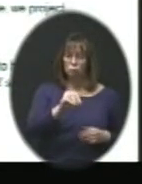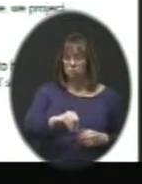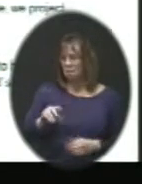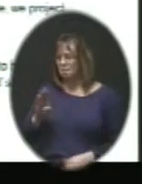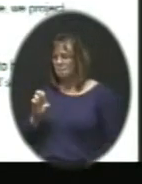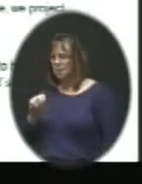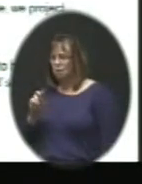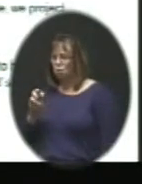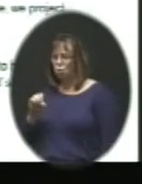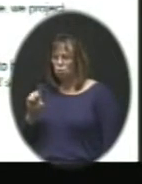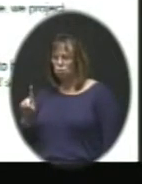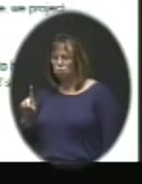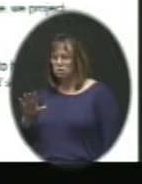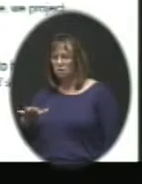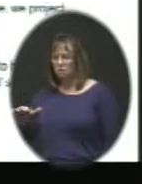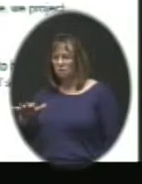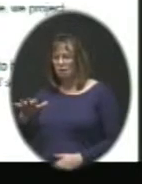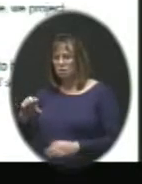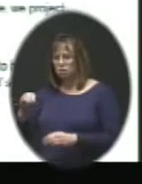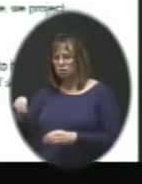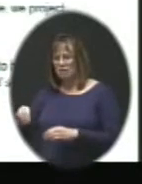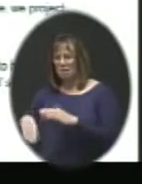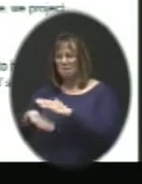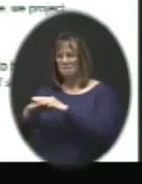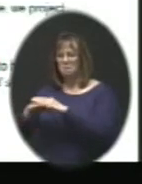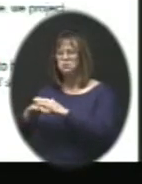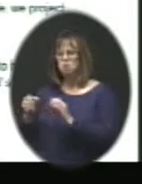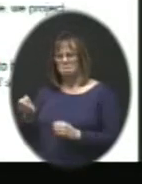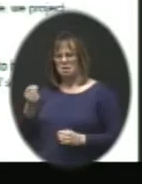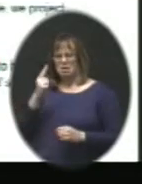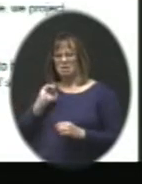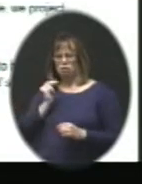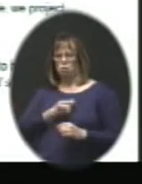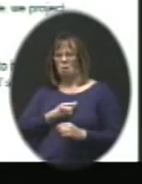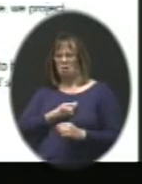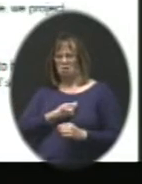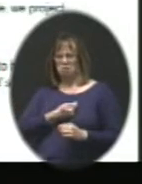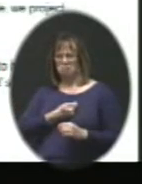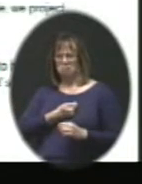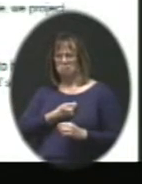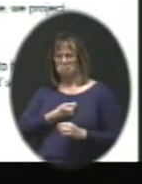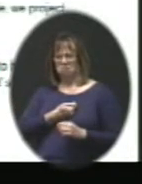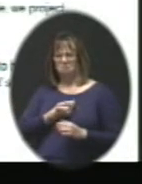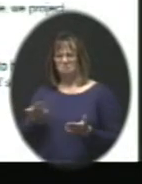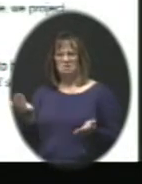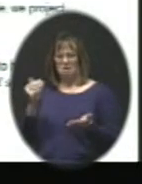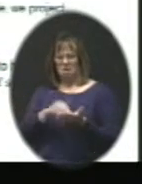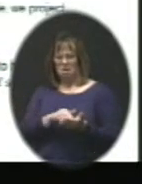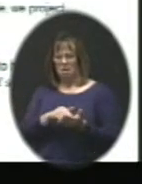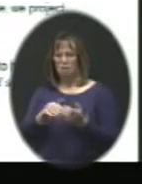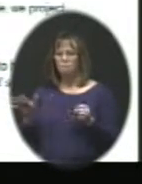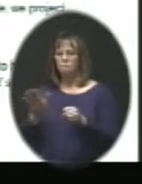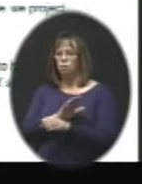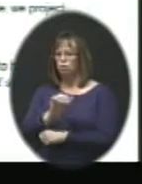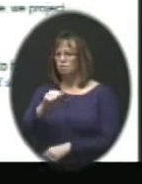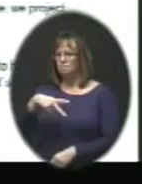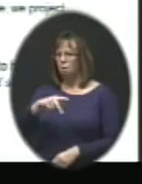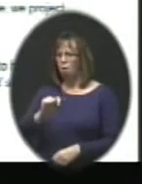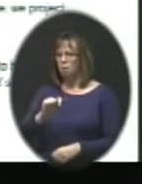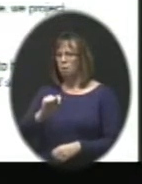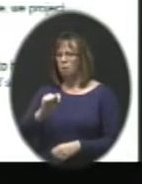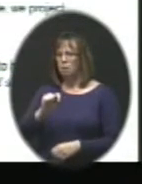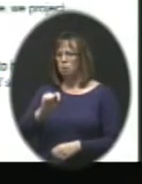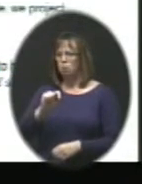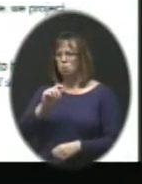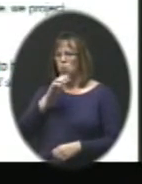Bentwood's currently at 55% of its capacity. So it made sense to us just, again, that this entire apartment complex, we